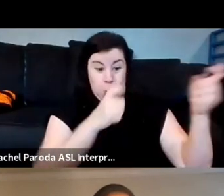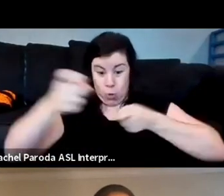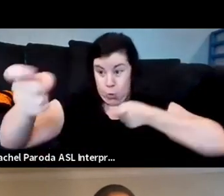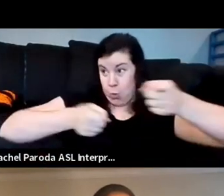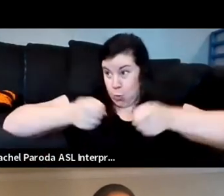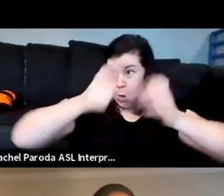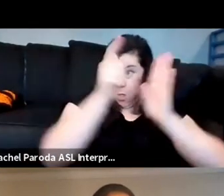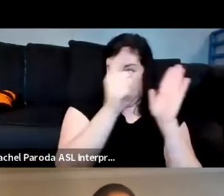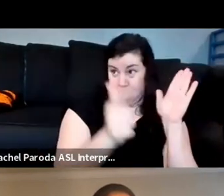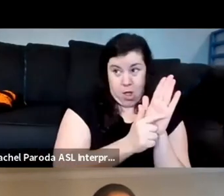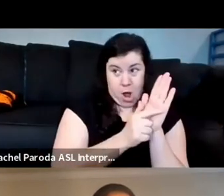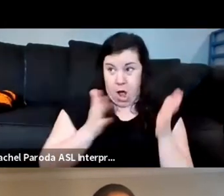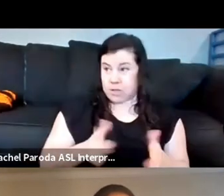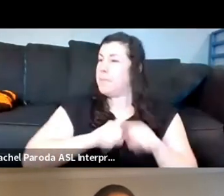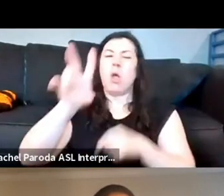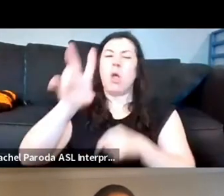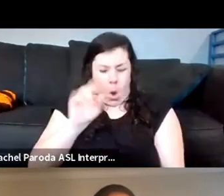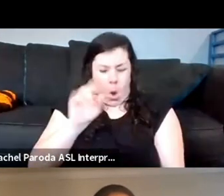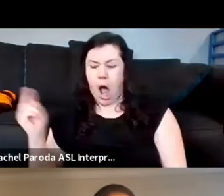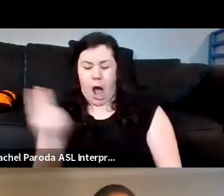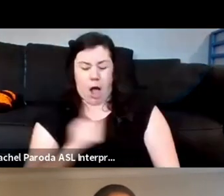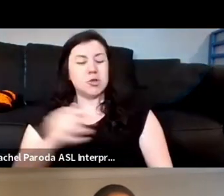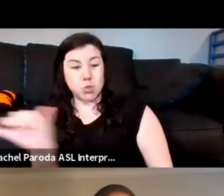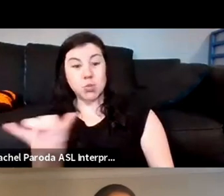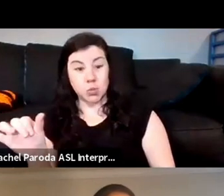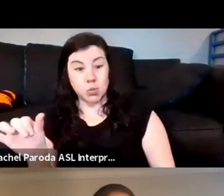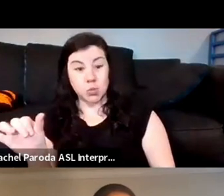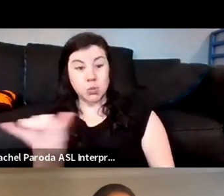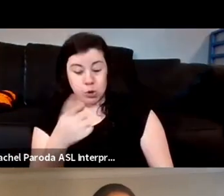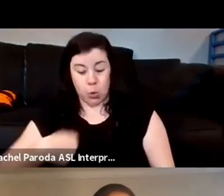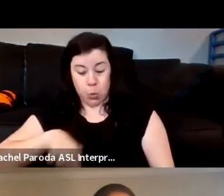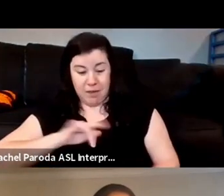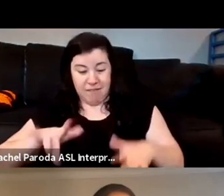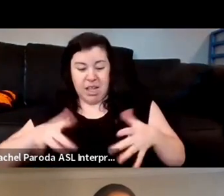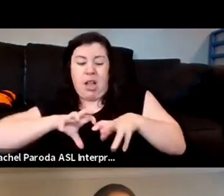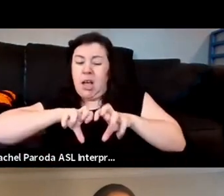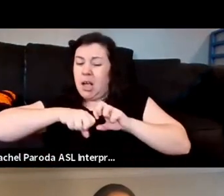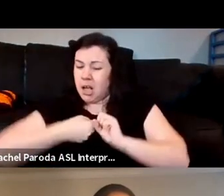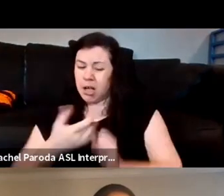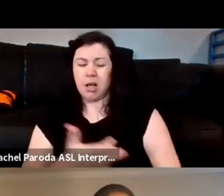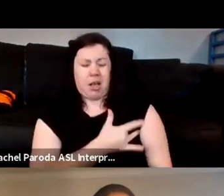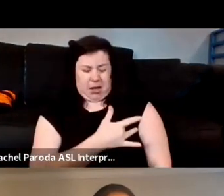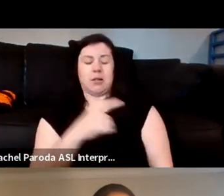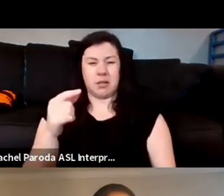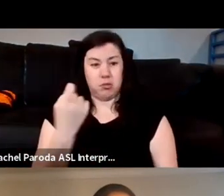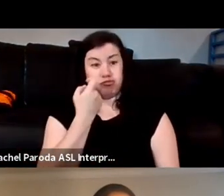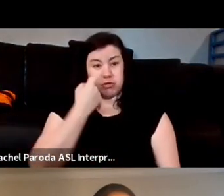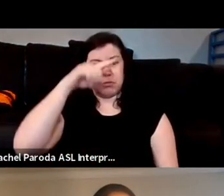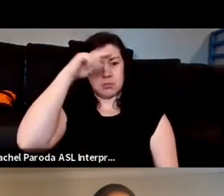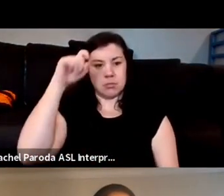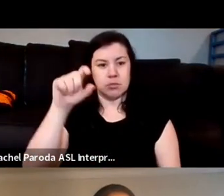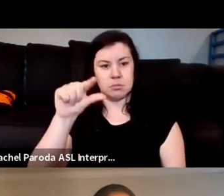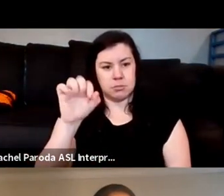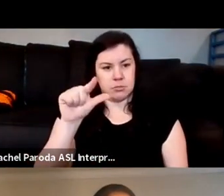mourners um and i'm still working through the trauma so seeing what happened with george floyd this summer and how